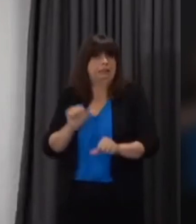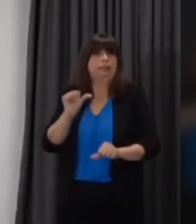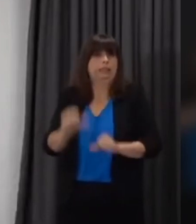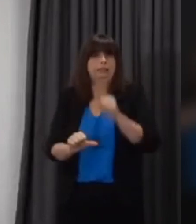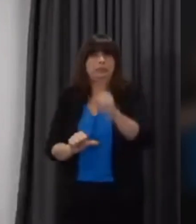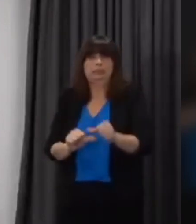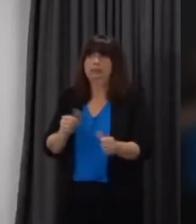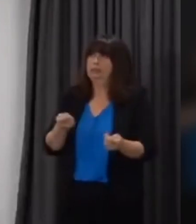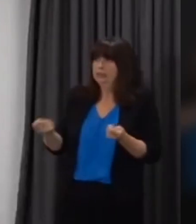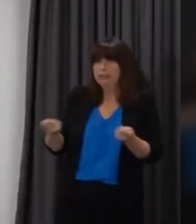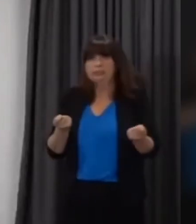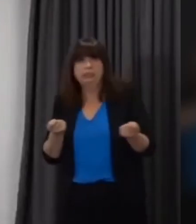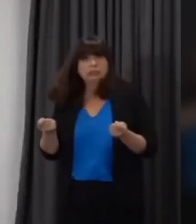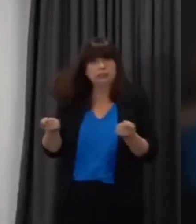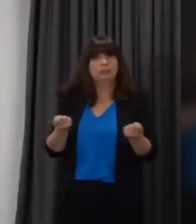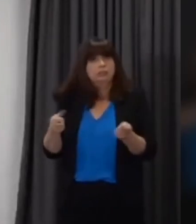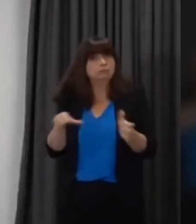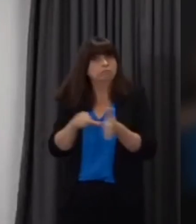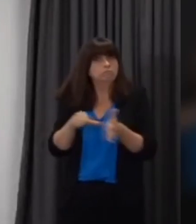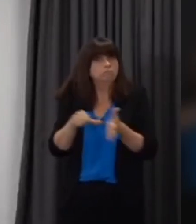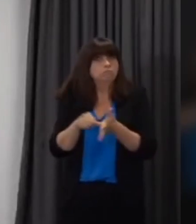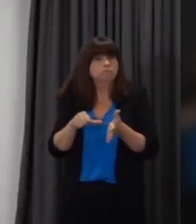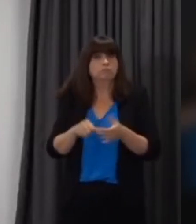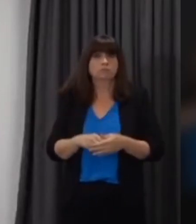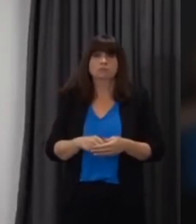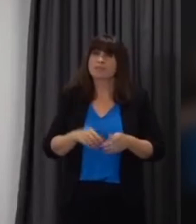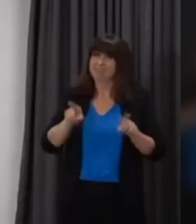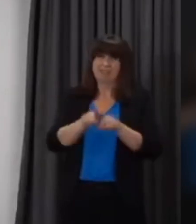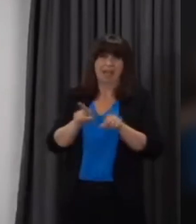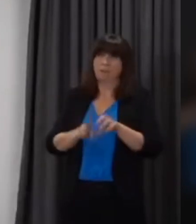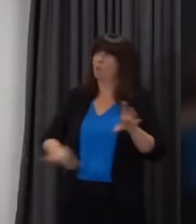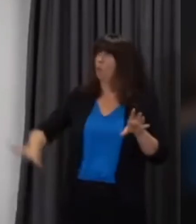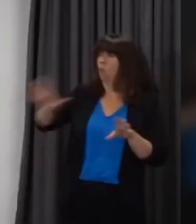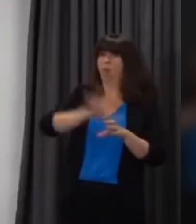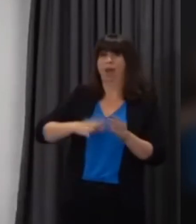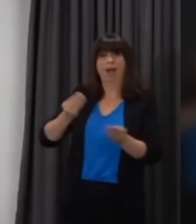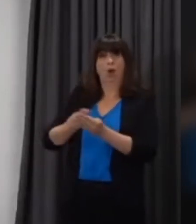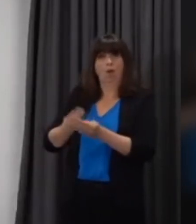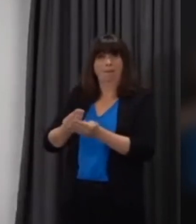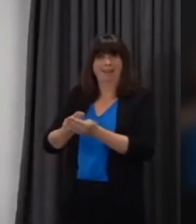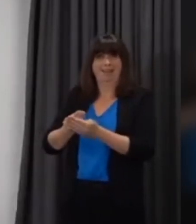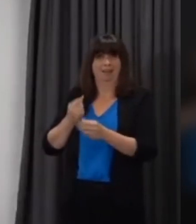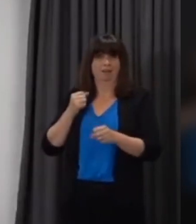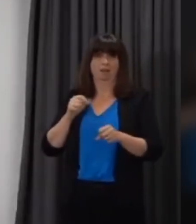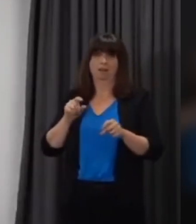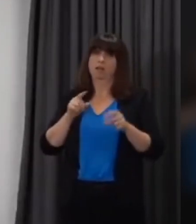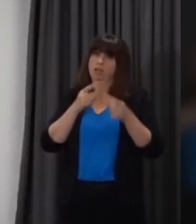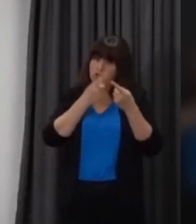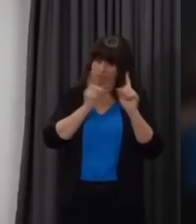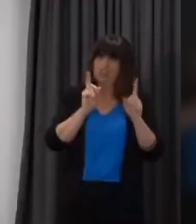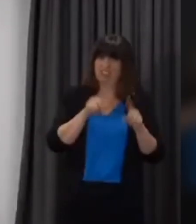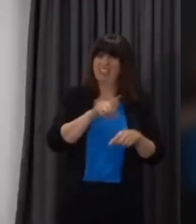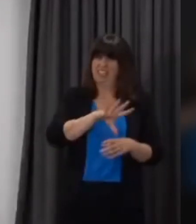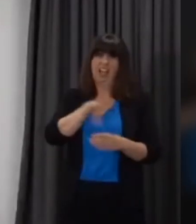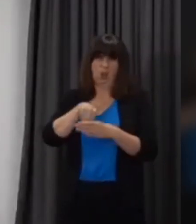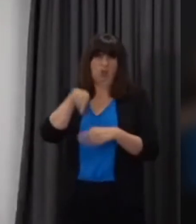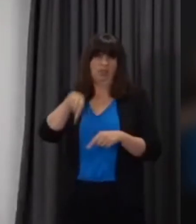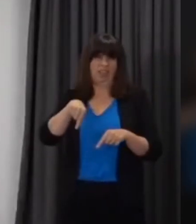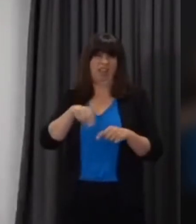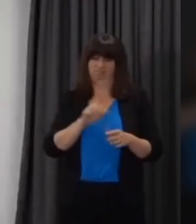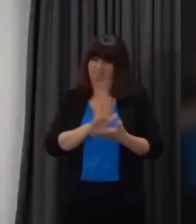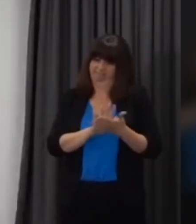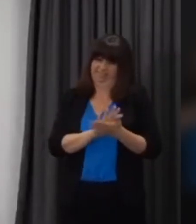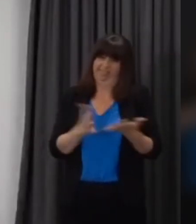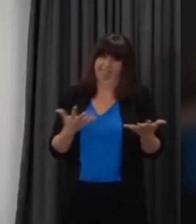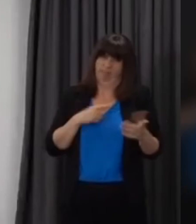every single part of uh you know of the economy and of the public sector and universities are no exception to that and that's why we're working